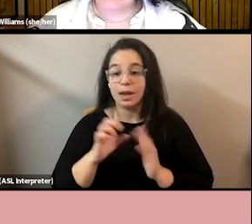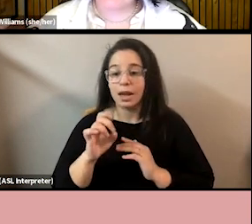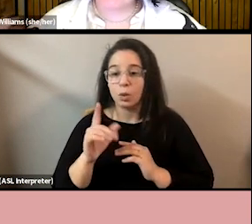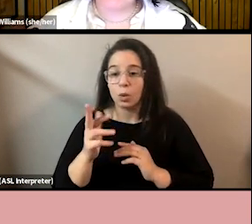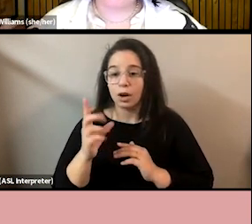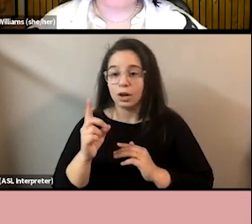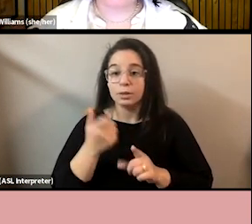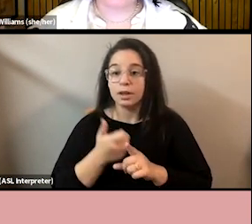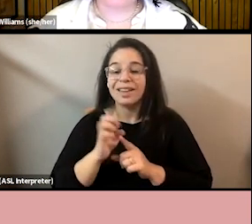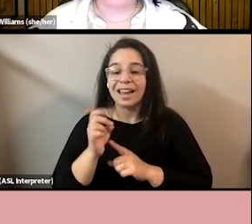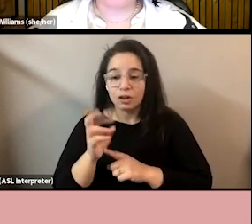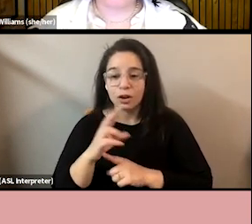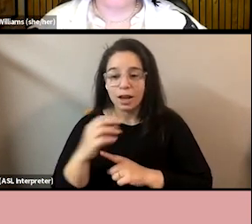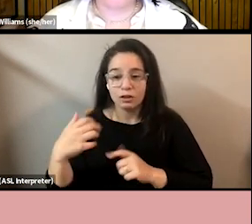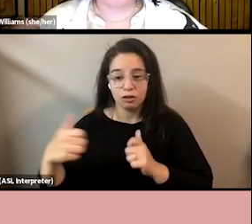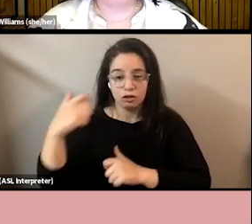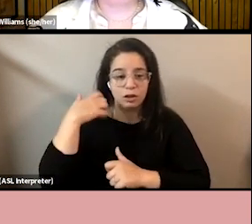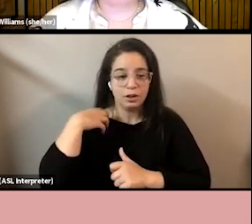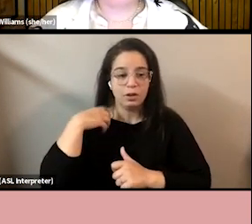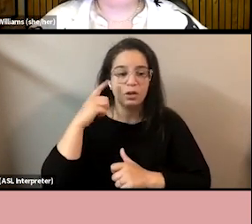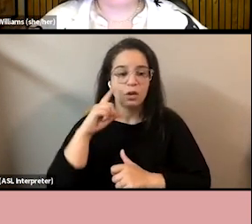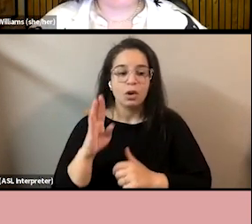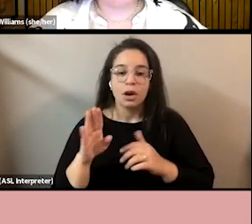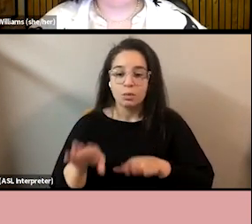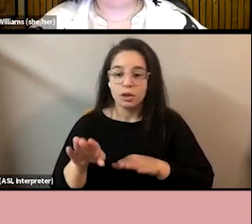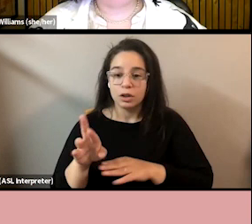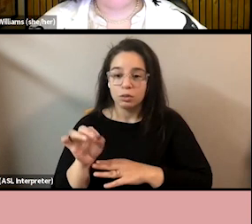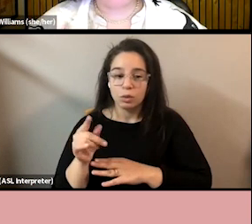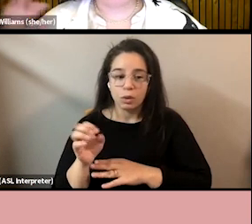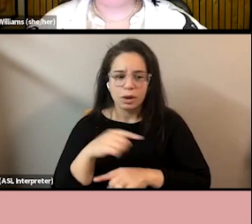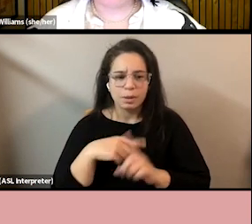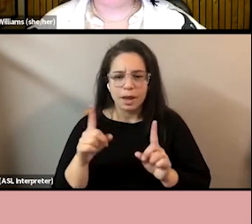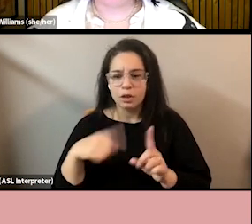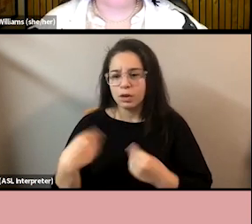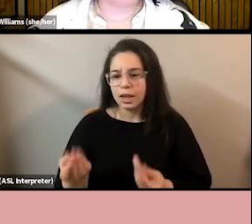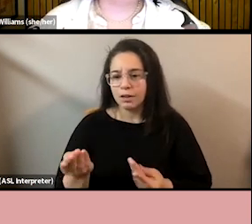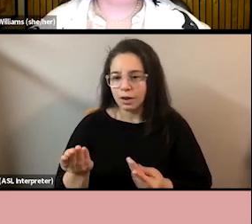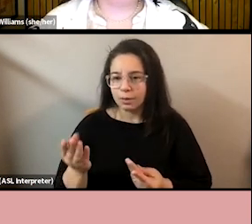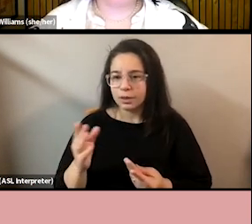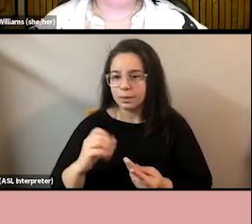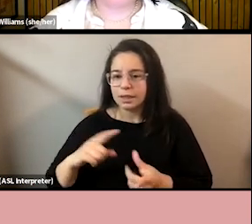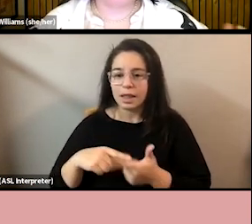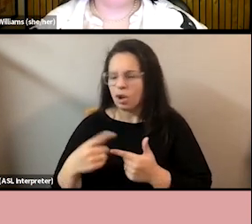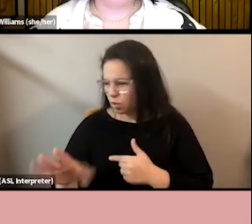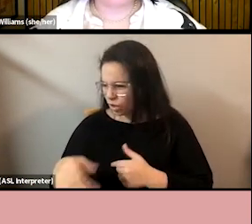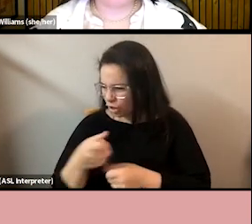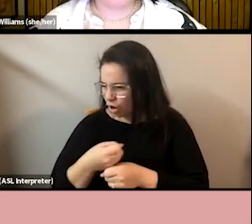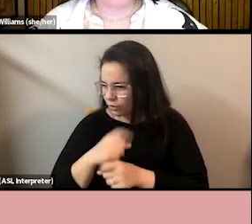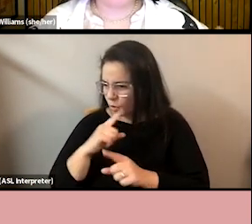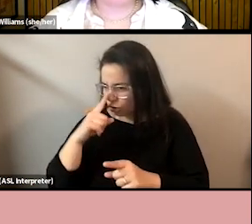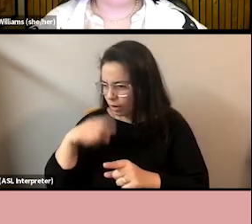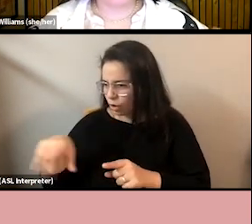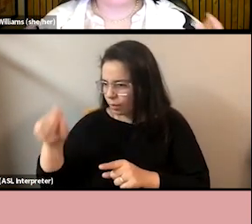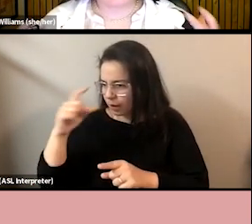as editor-in-chief of British Vogue. We don't see someone in that space and give them our coffee order or expect them to take notes